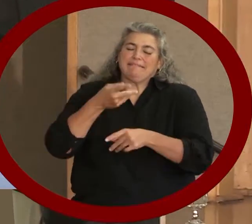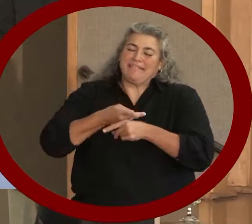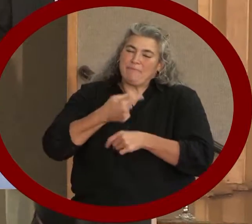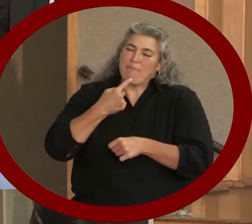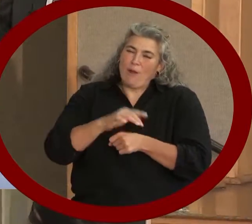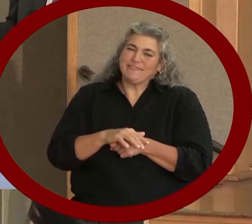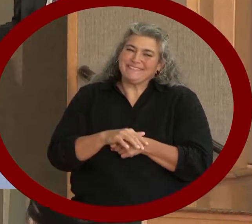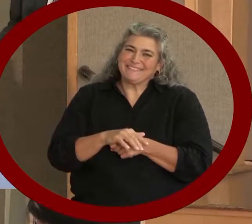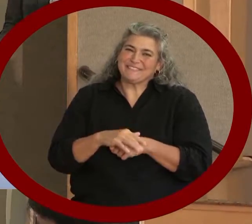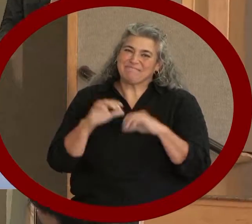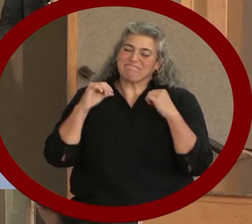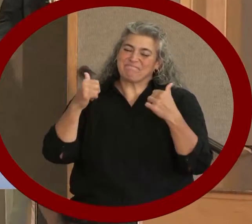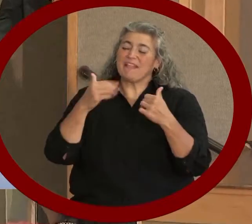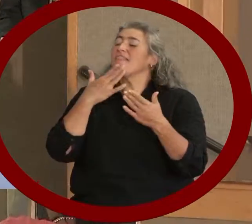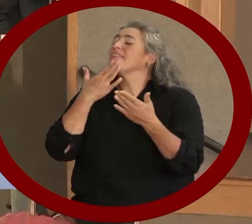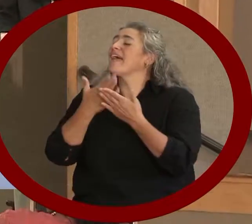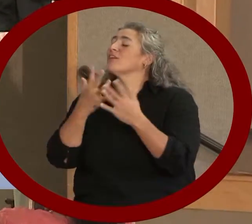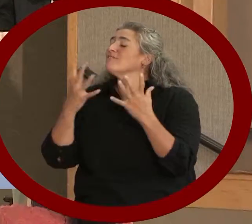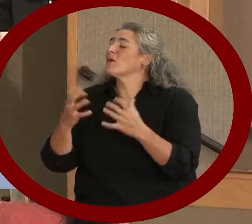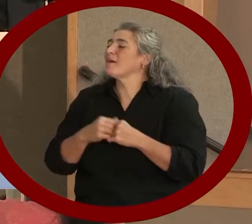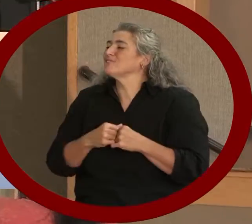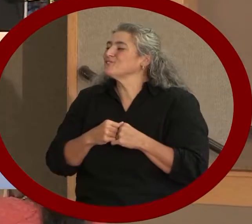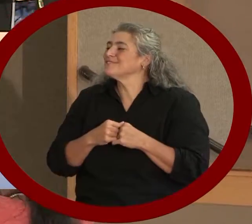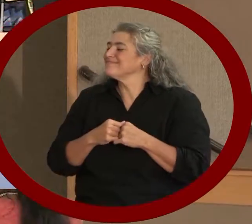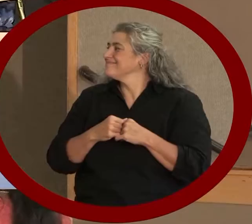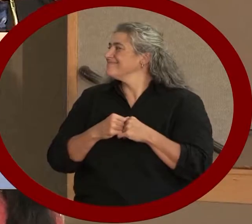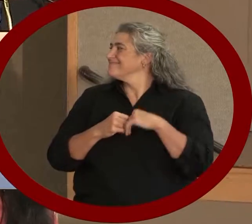So again, thank you very much, Linda. Thank you.